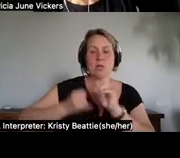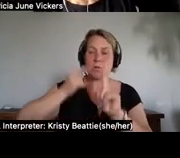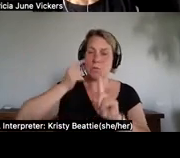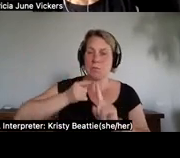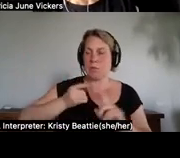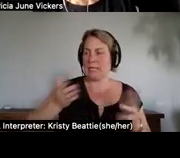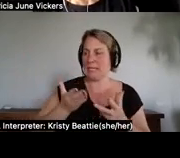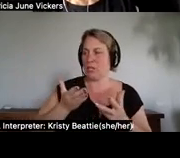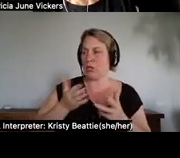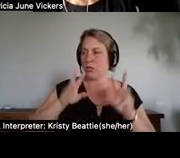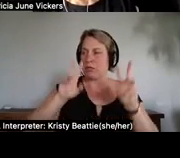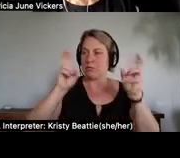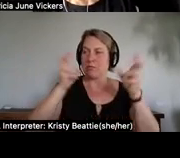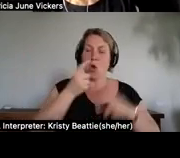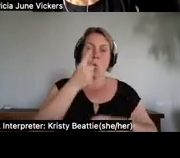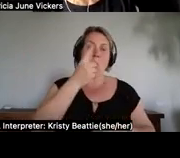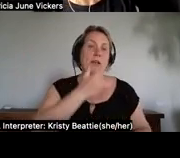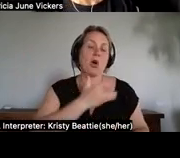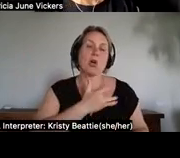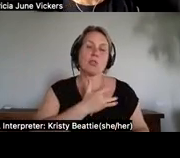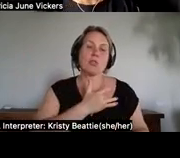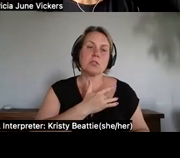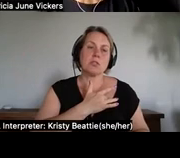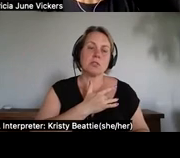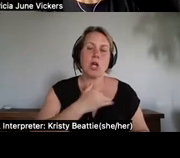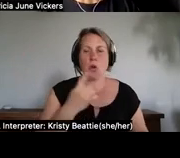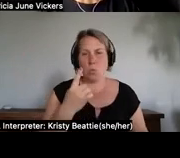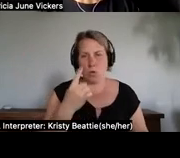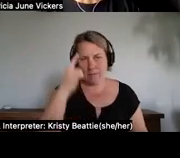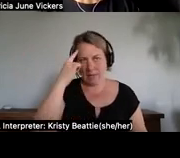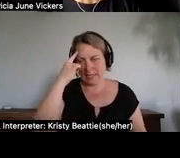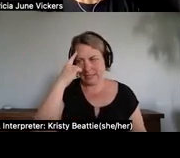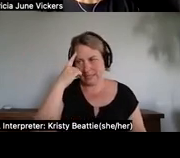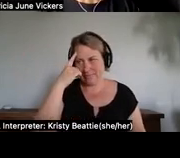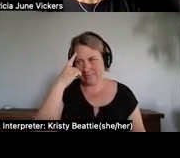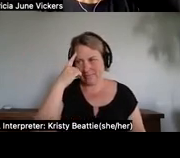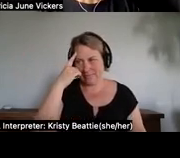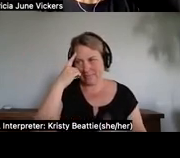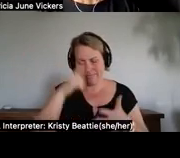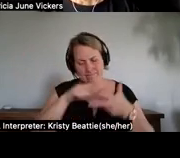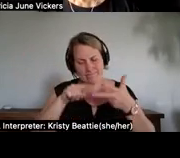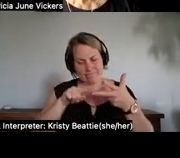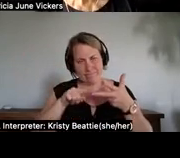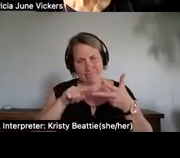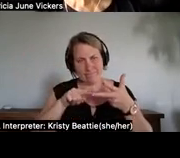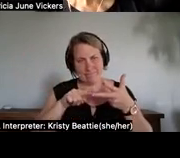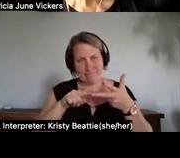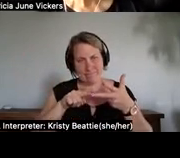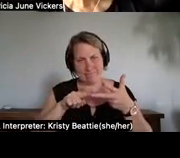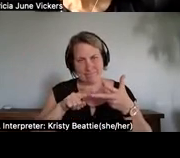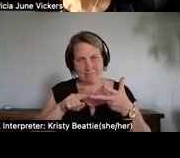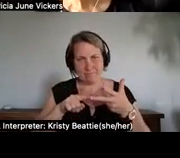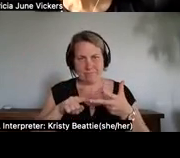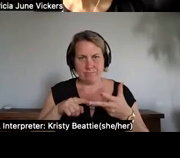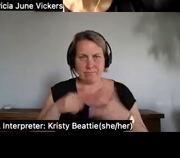one mind and um it um it's said in the feast